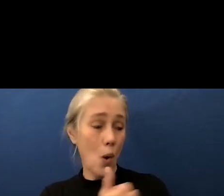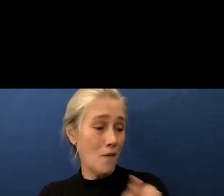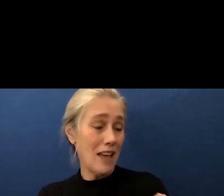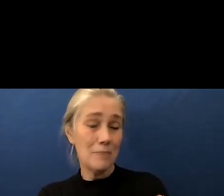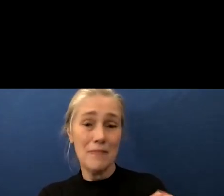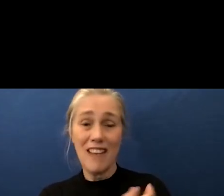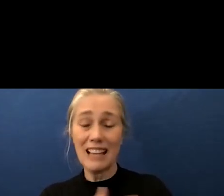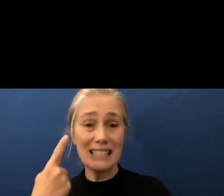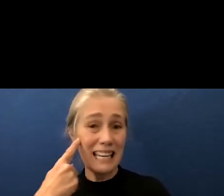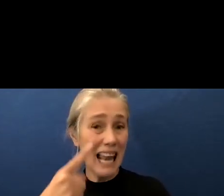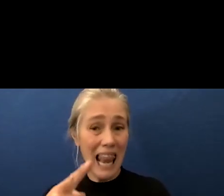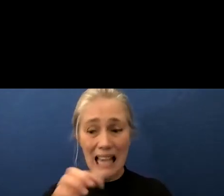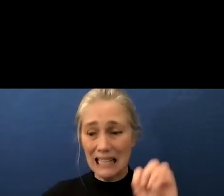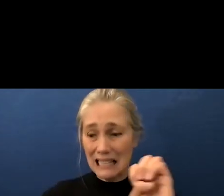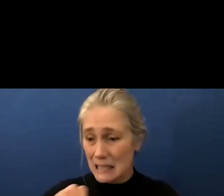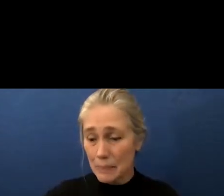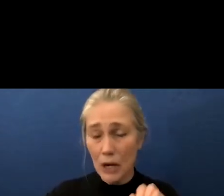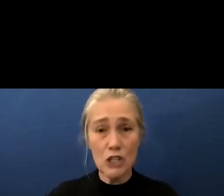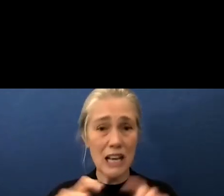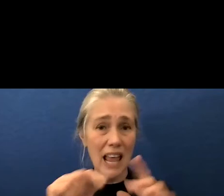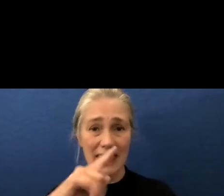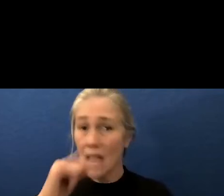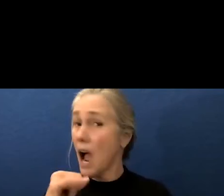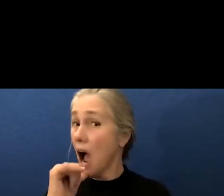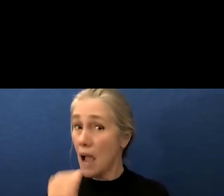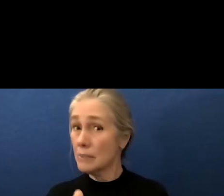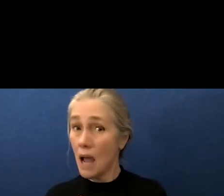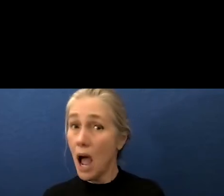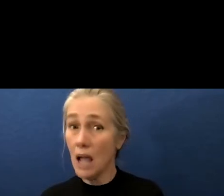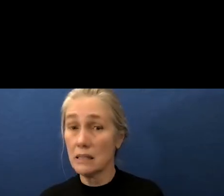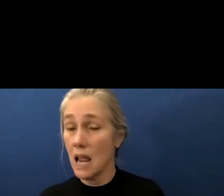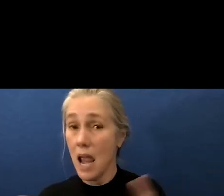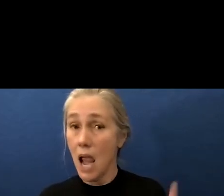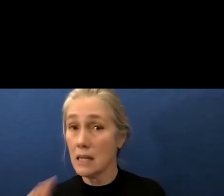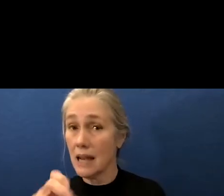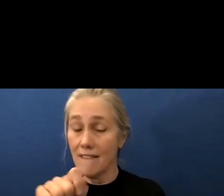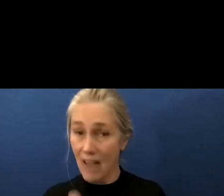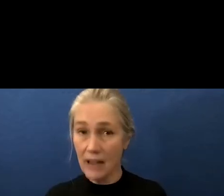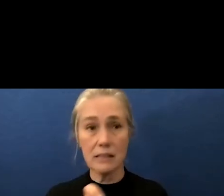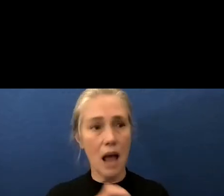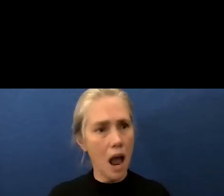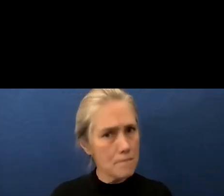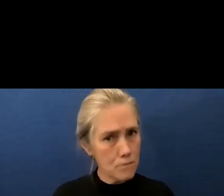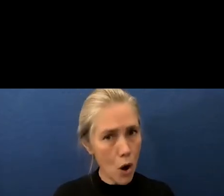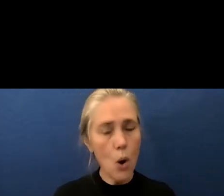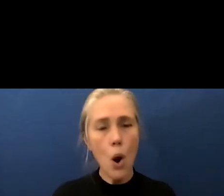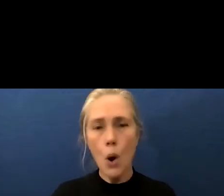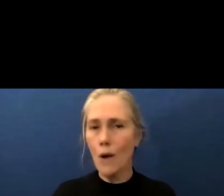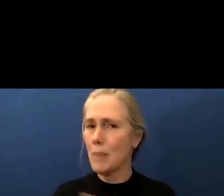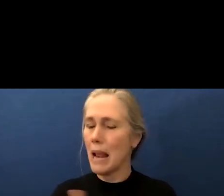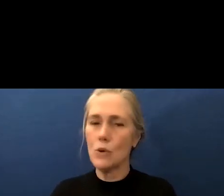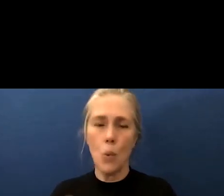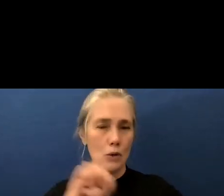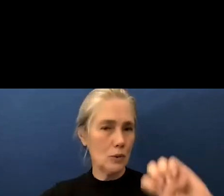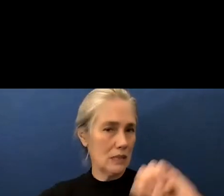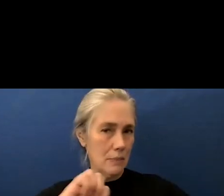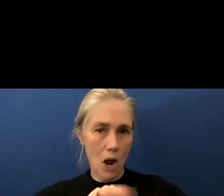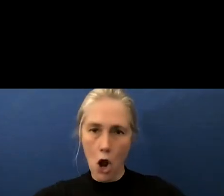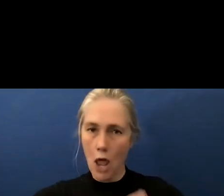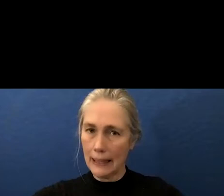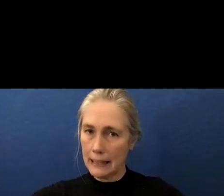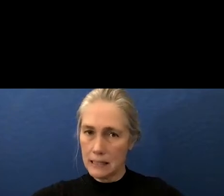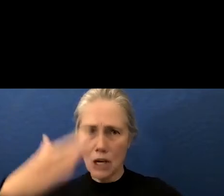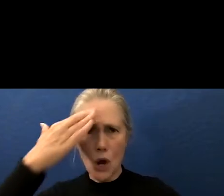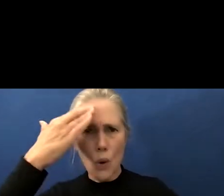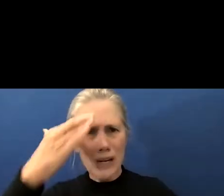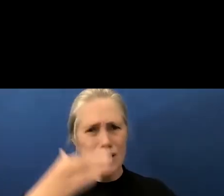i'm not anti-vax and i might in fact be pro-covid vaccine time but at this time i'm not about to experiment on the kids we all know